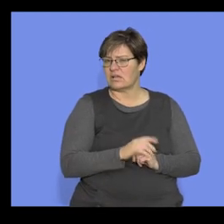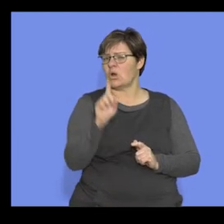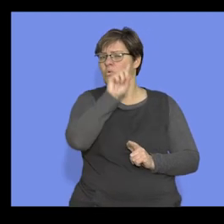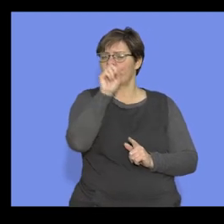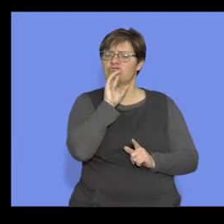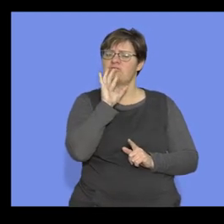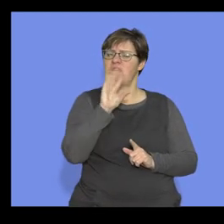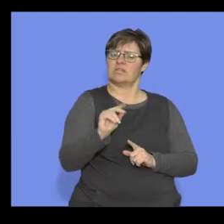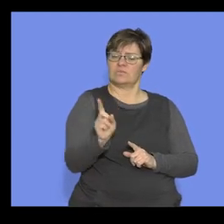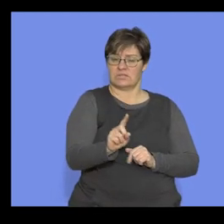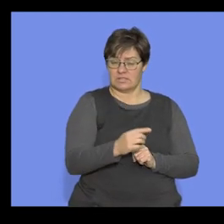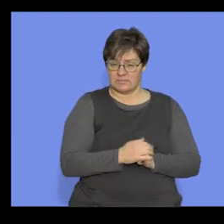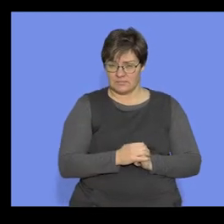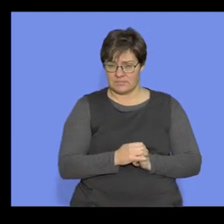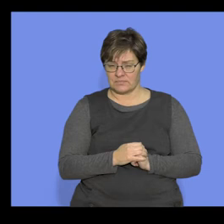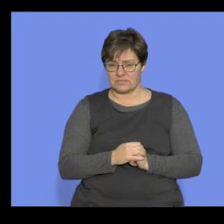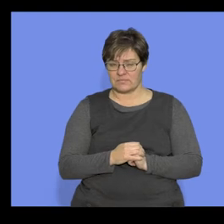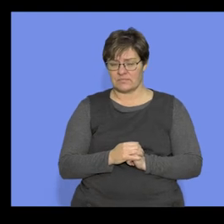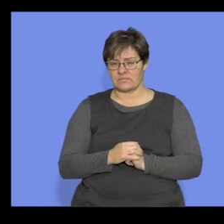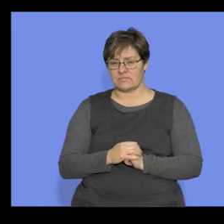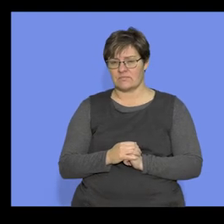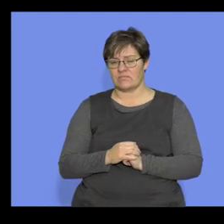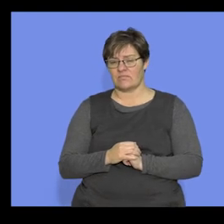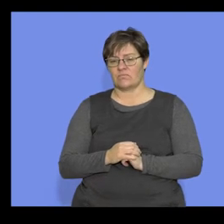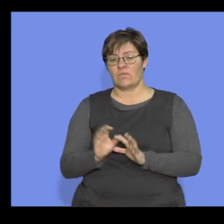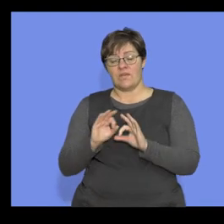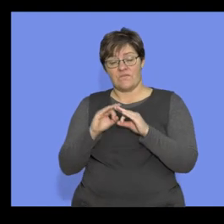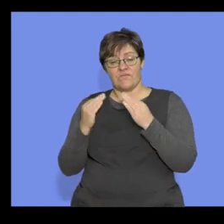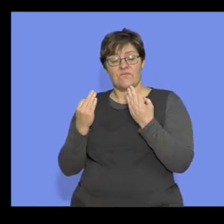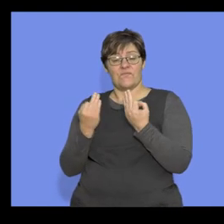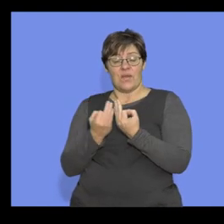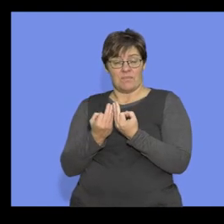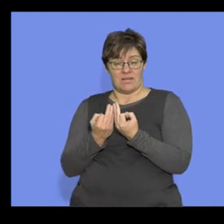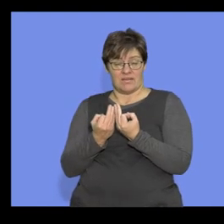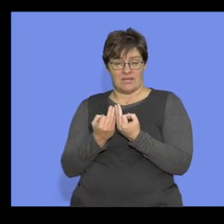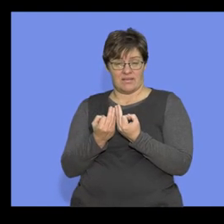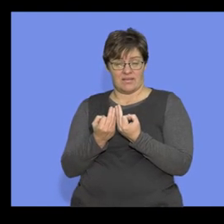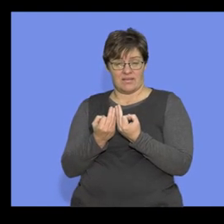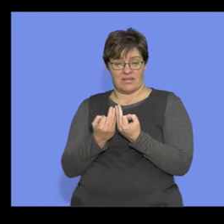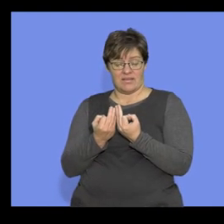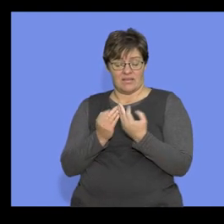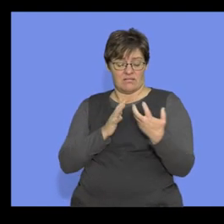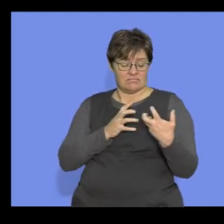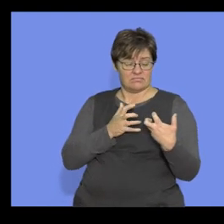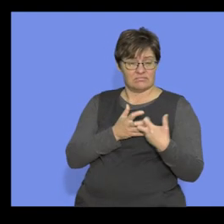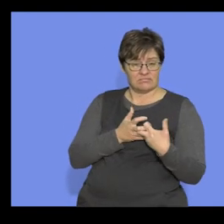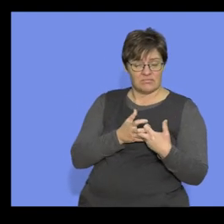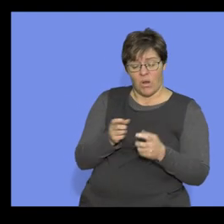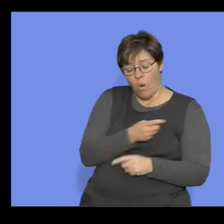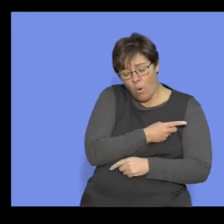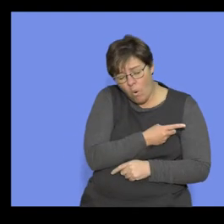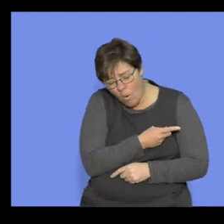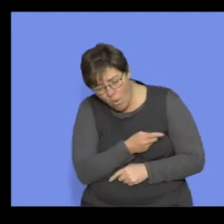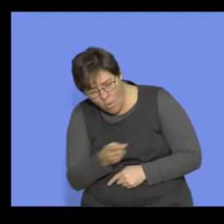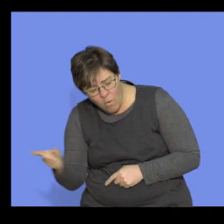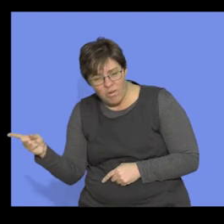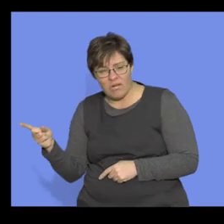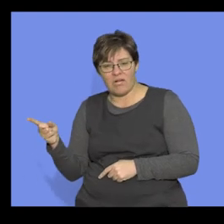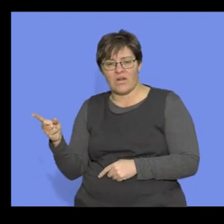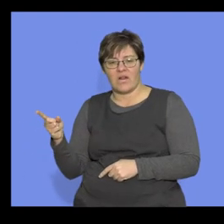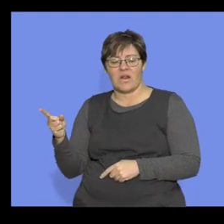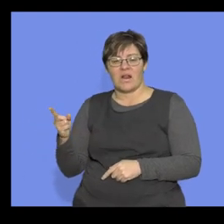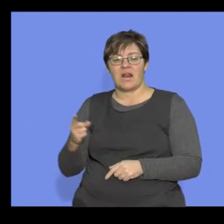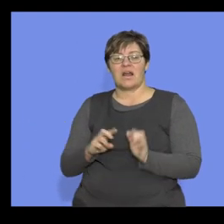kind of questions are they going to ask us? Name the family to which all